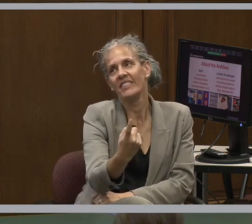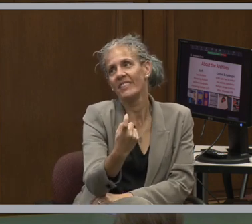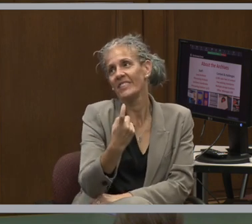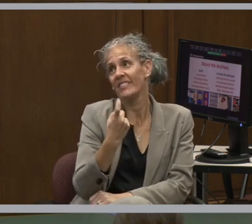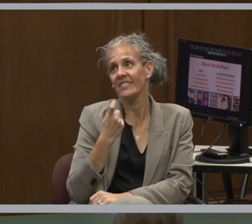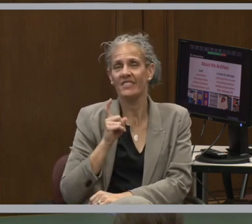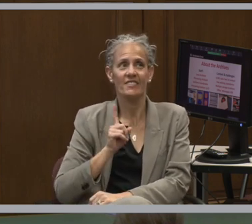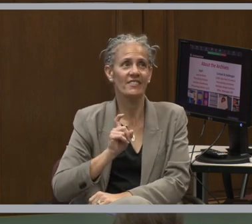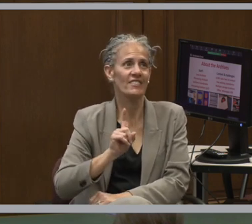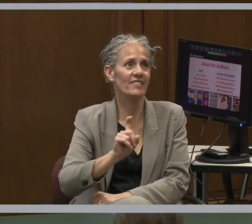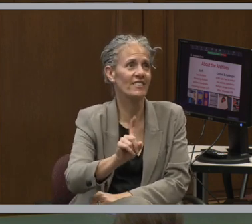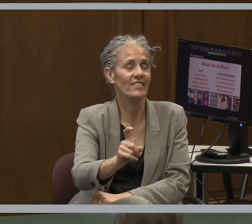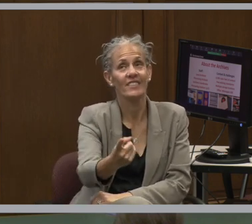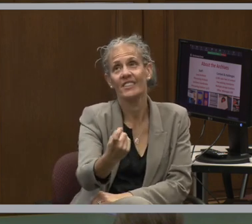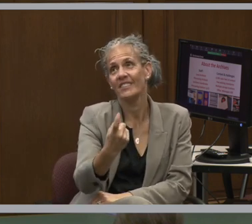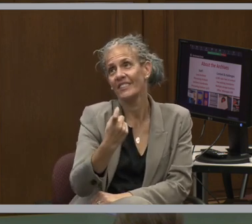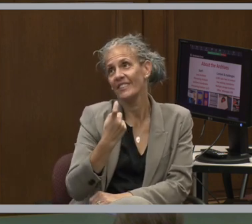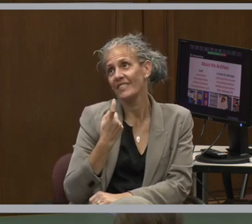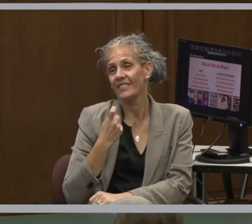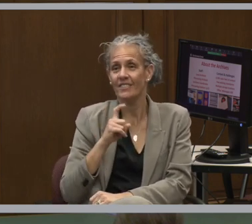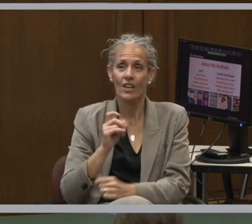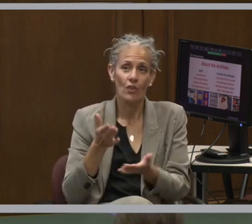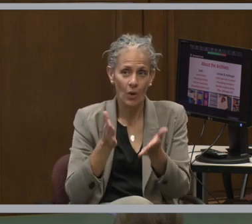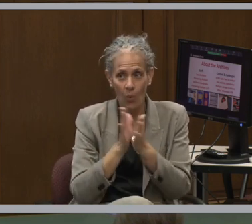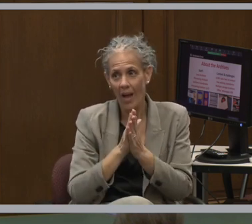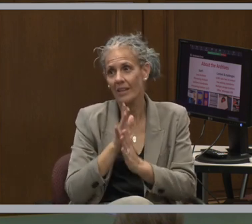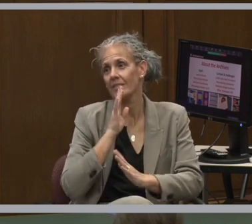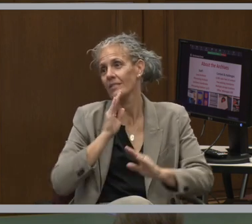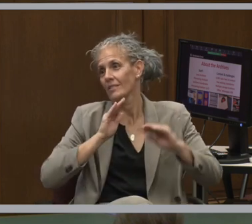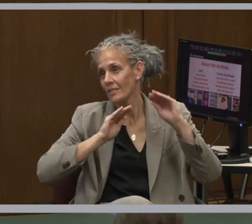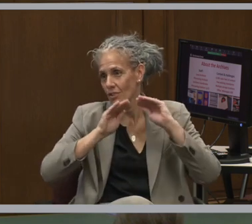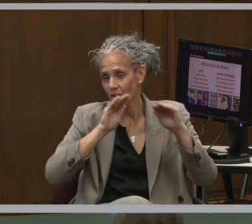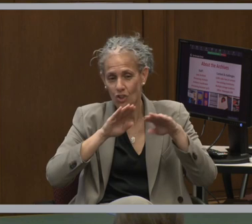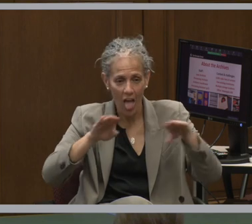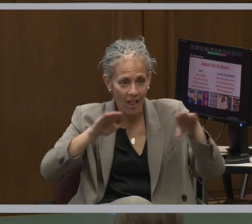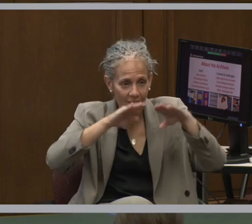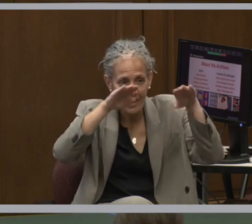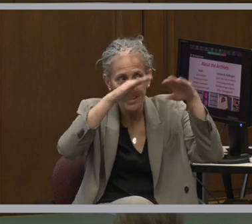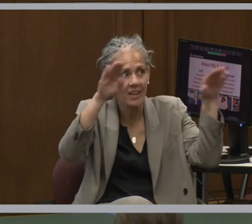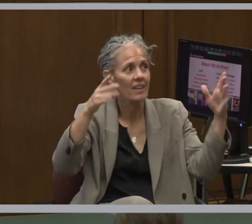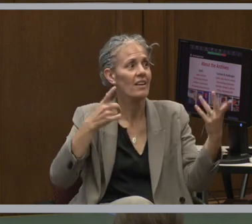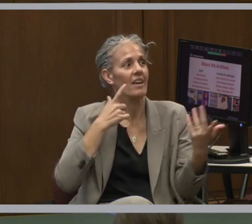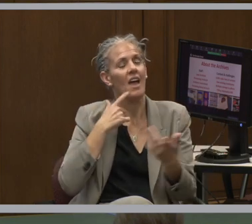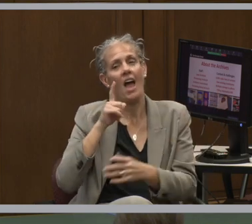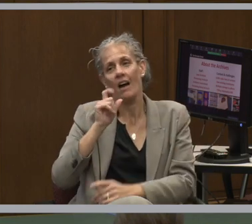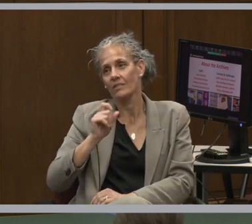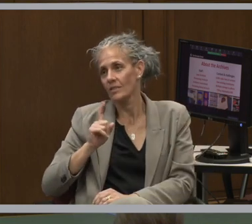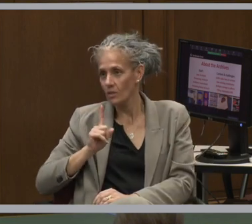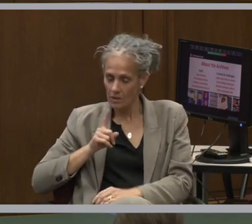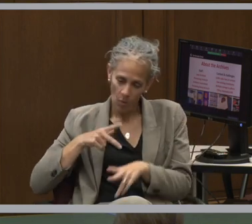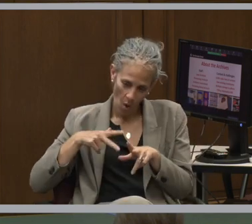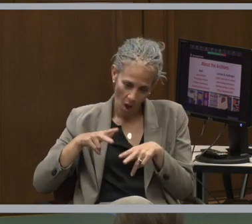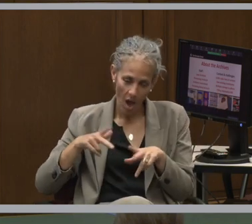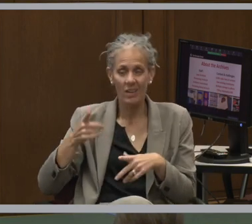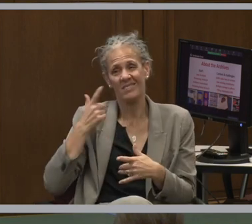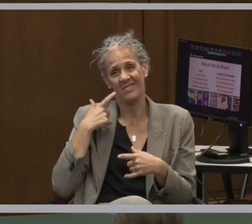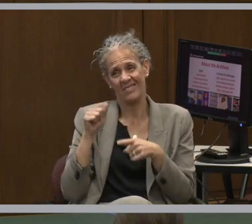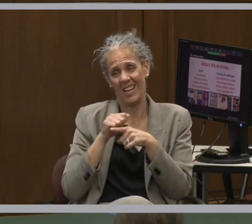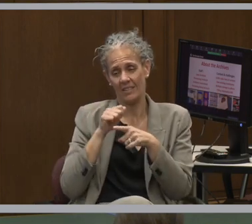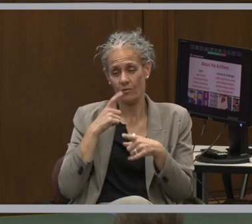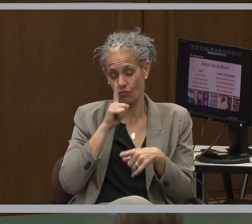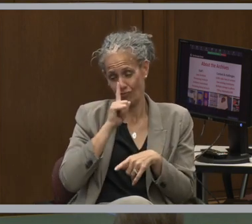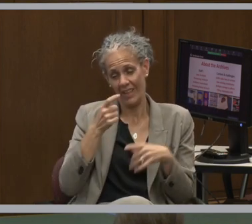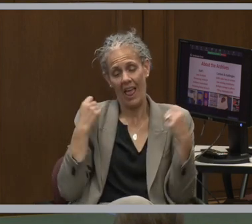reference request, doing processing, building shelving, moving things around. Like, we definitely get our exercise in.